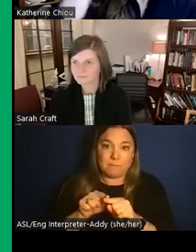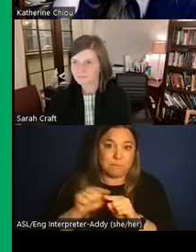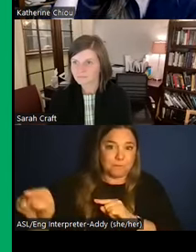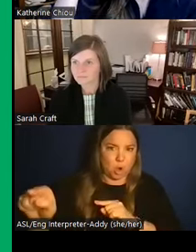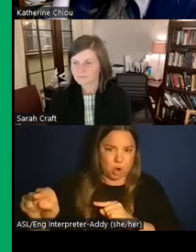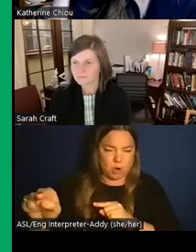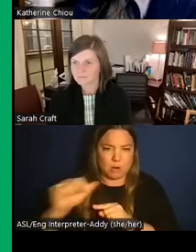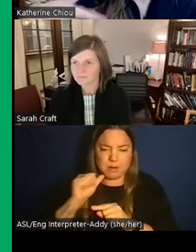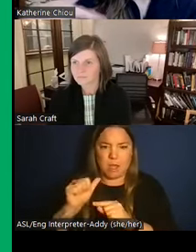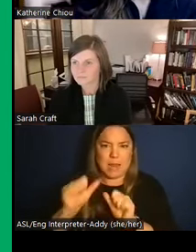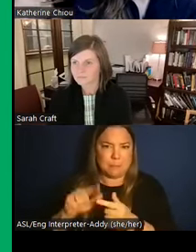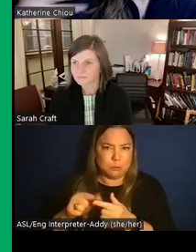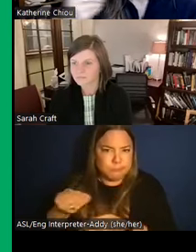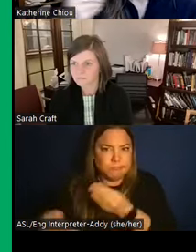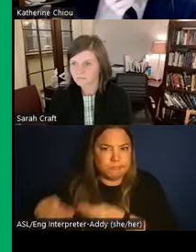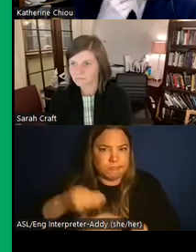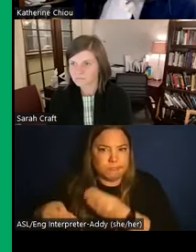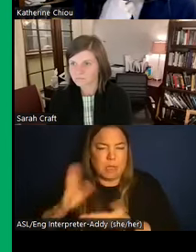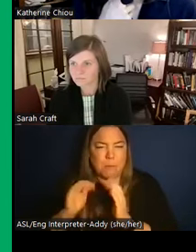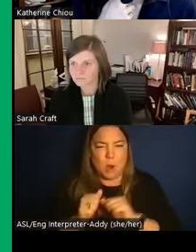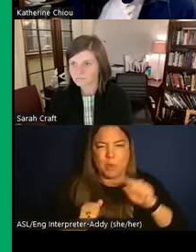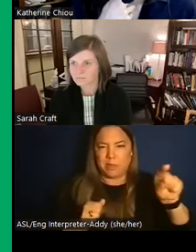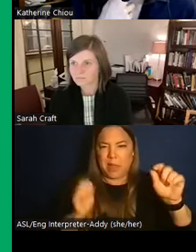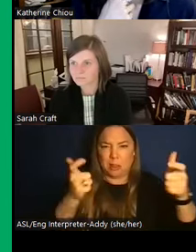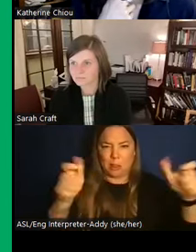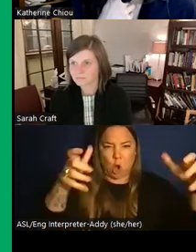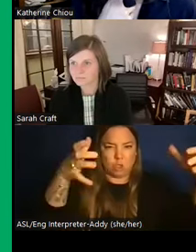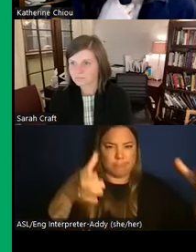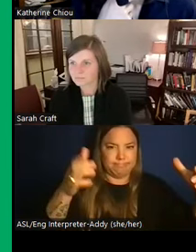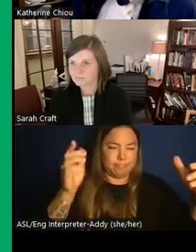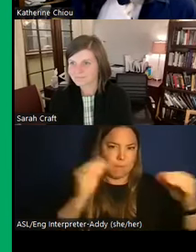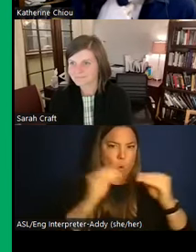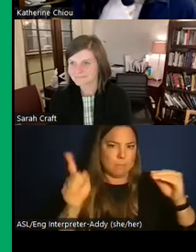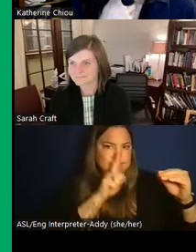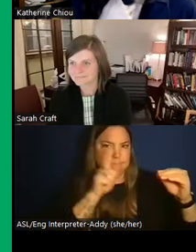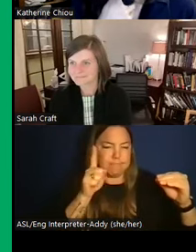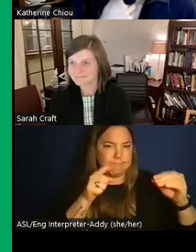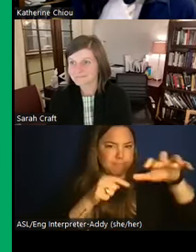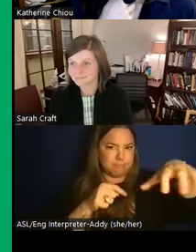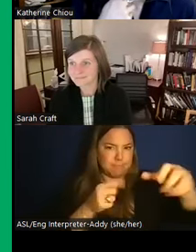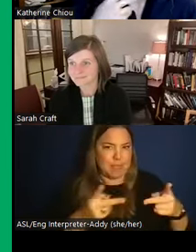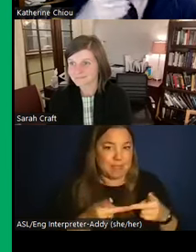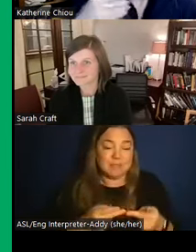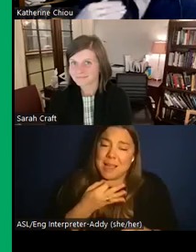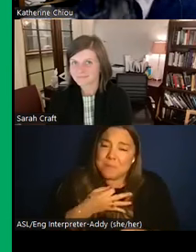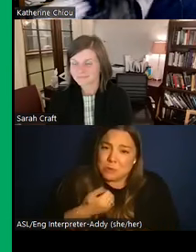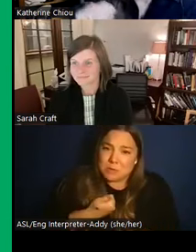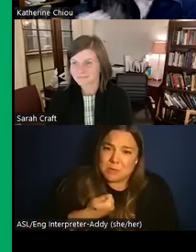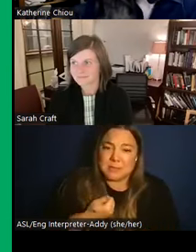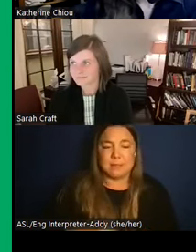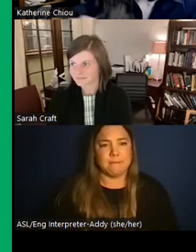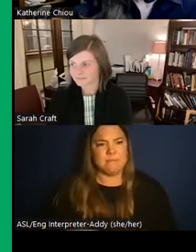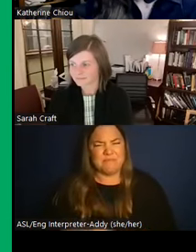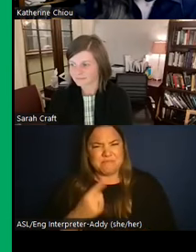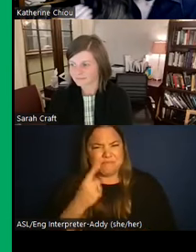at the large elite site. So yeah, I'm curious myself, I thought a lot about whether or not like these sites were really